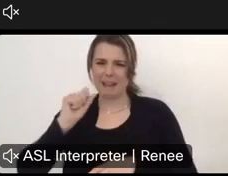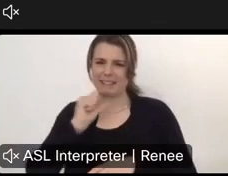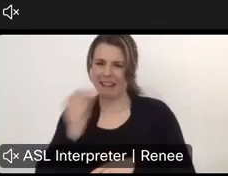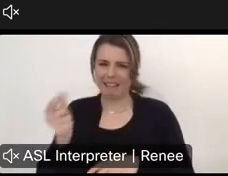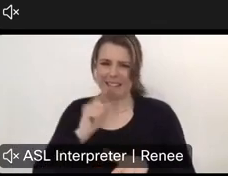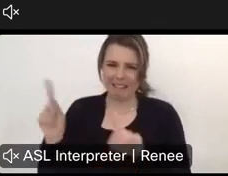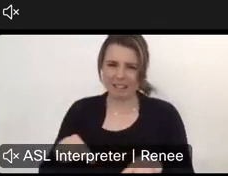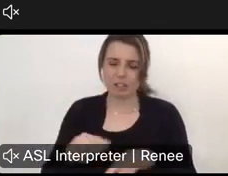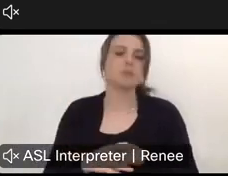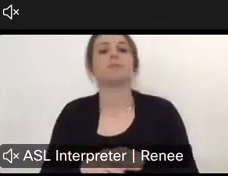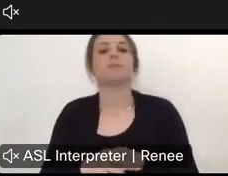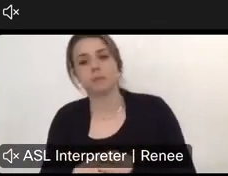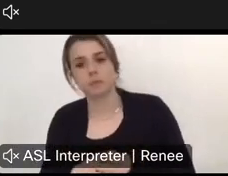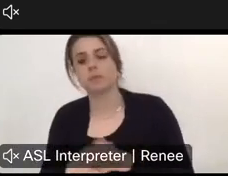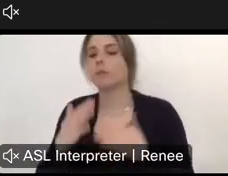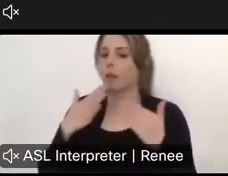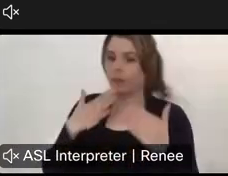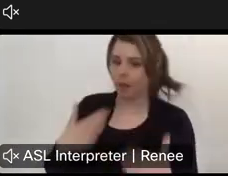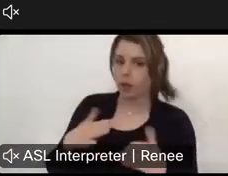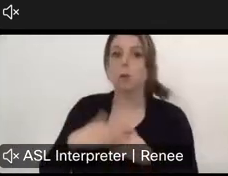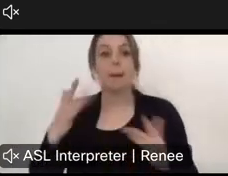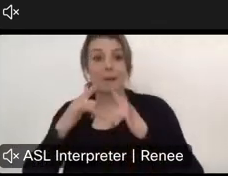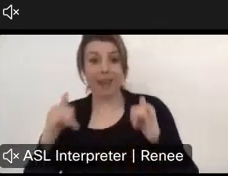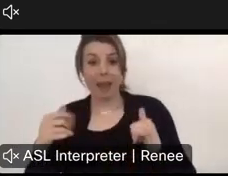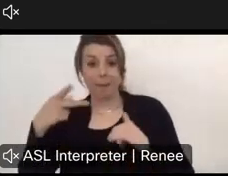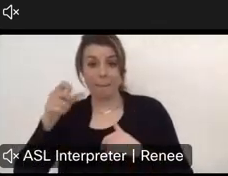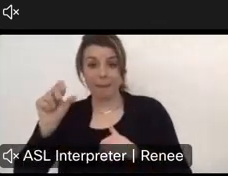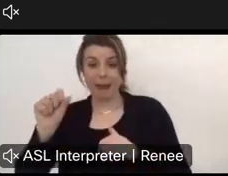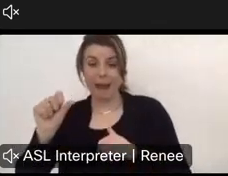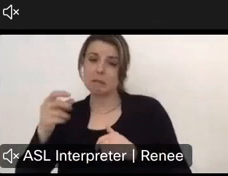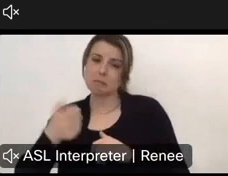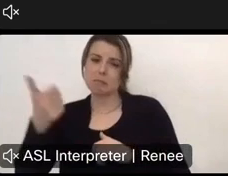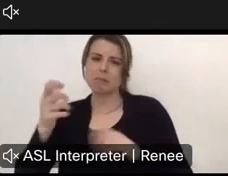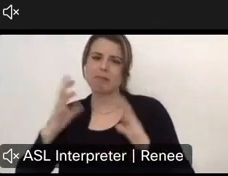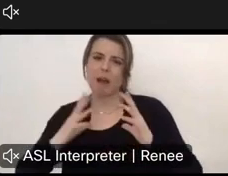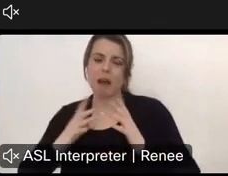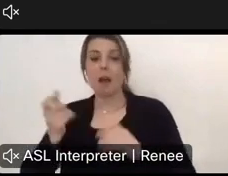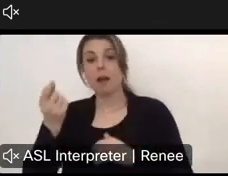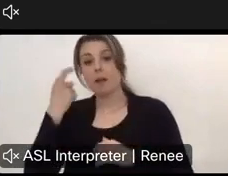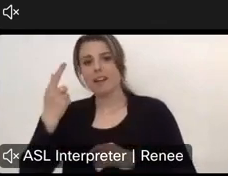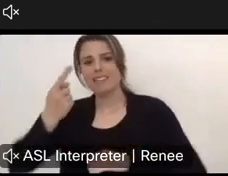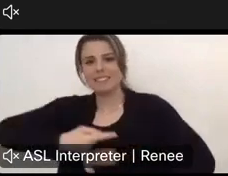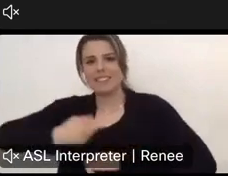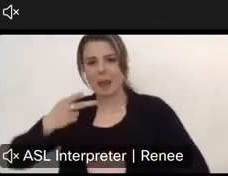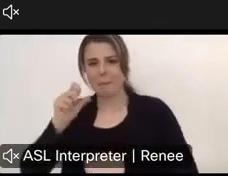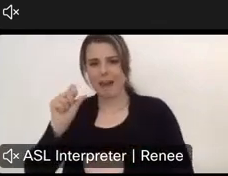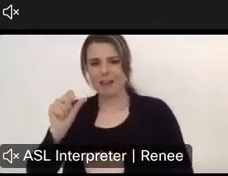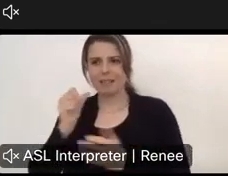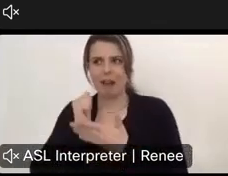page says, camping pass. Yes, maybe get rid of that. But annual day pass really meets a lot of people's needs in and out of the state.